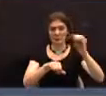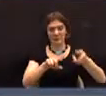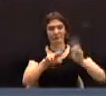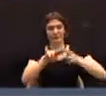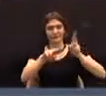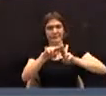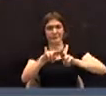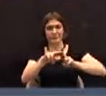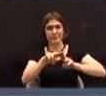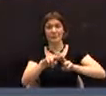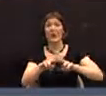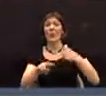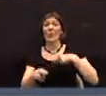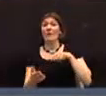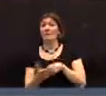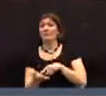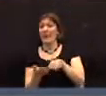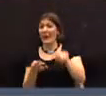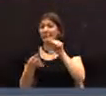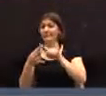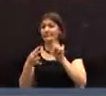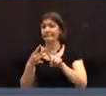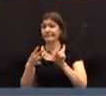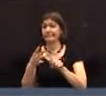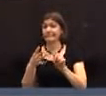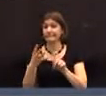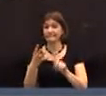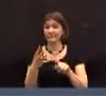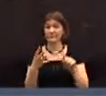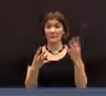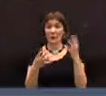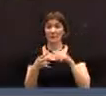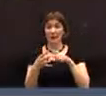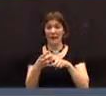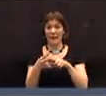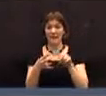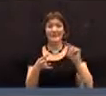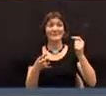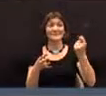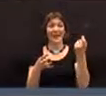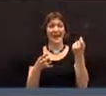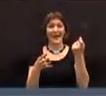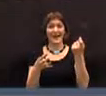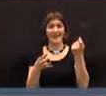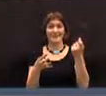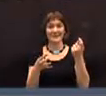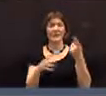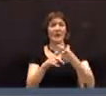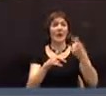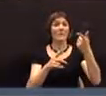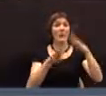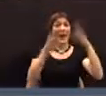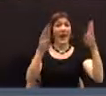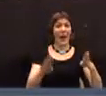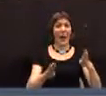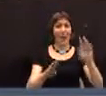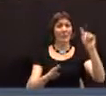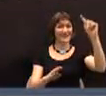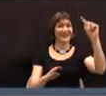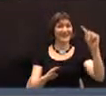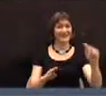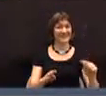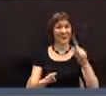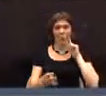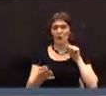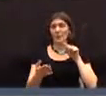tax, installment or proportion, or portion thereof, and that the town taxes assessed on the grand list as